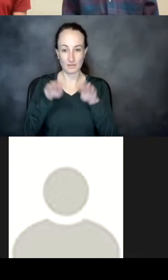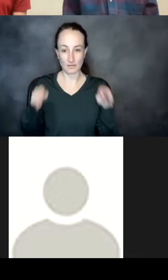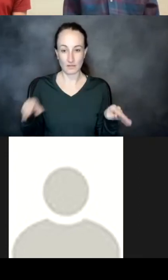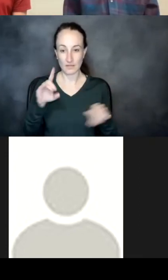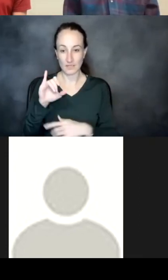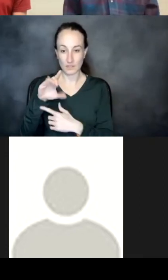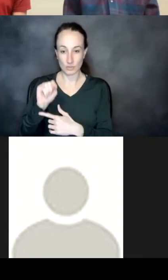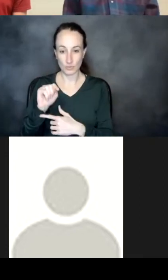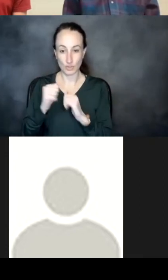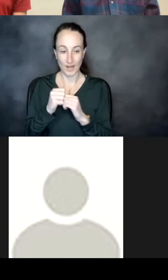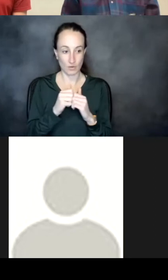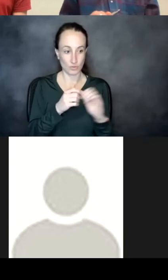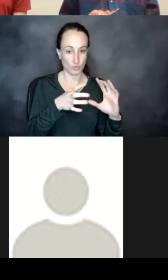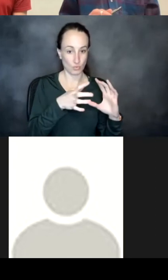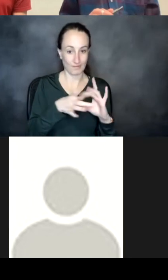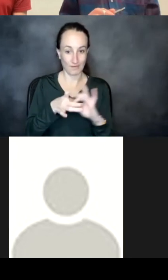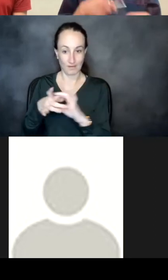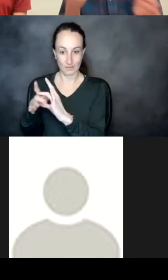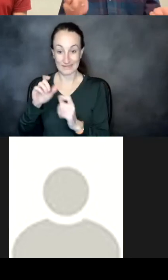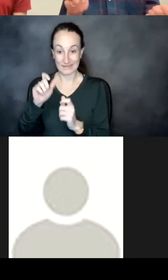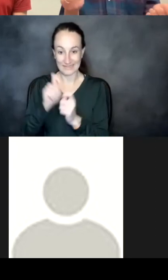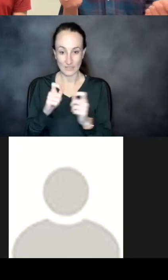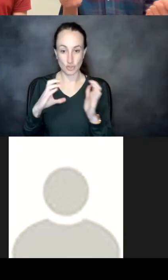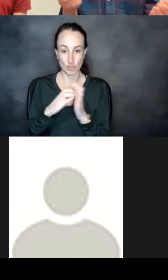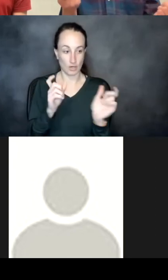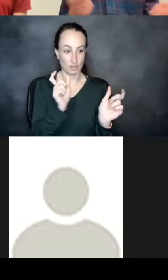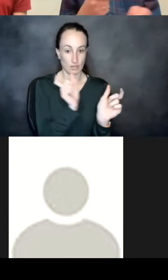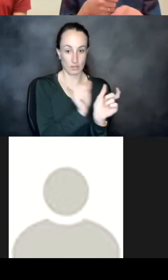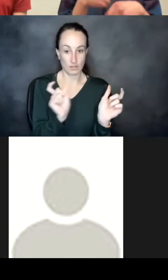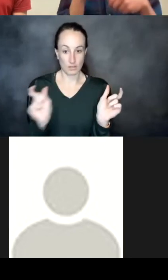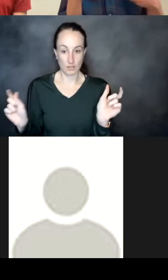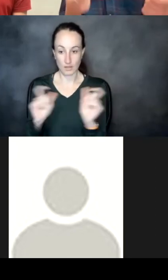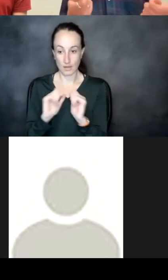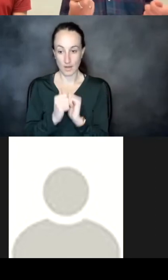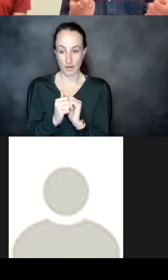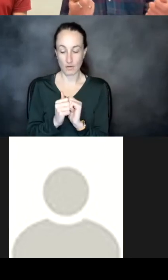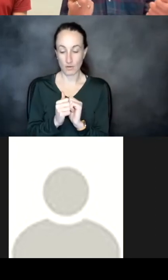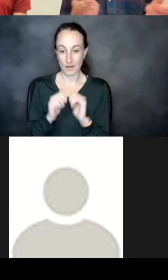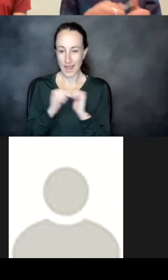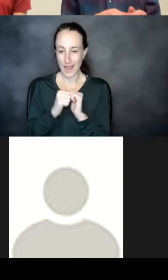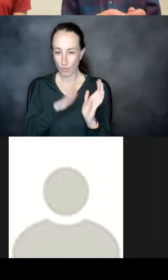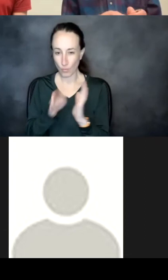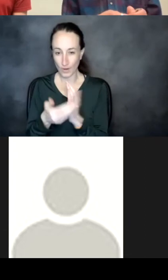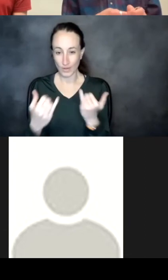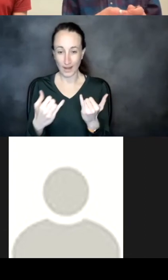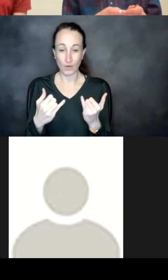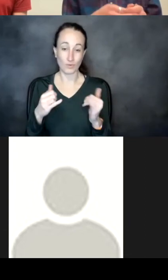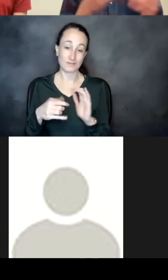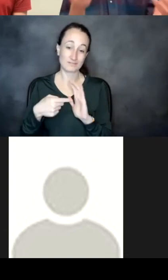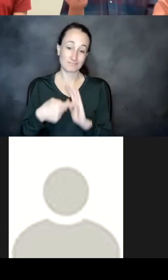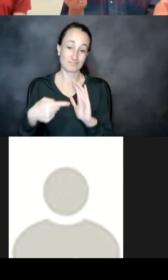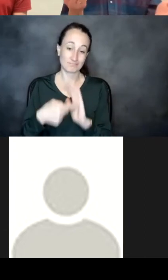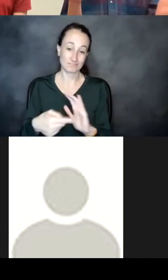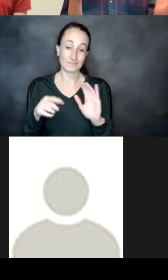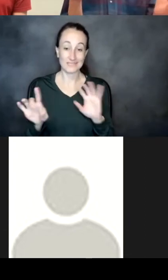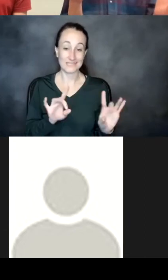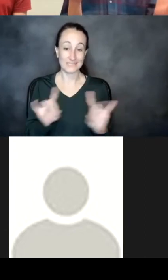which is a really hard problem and the way that we get around that now is just kind of by sampling quite a bit um but a